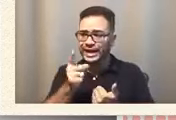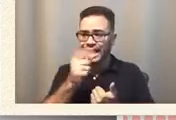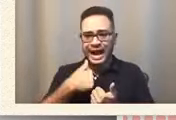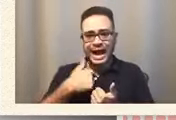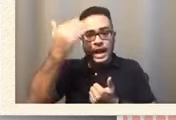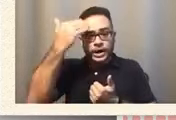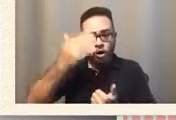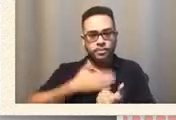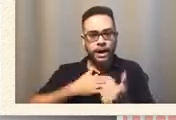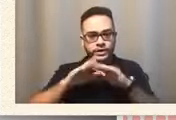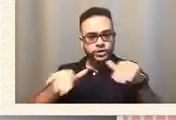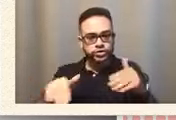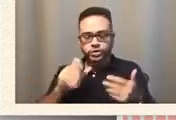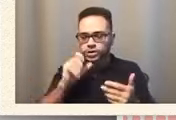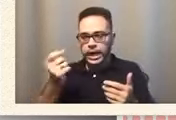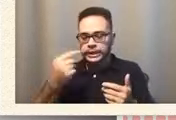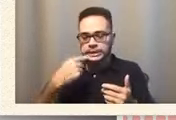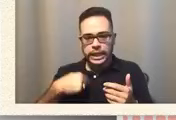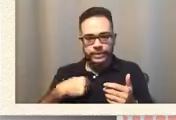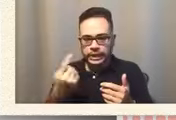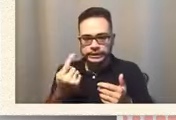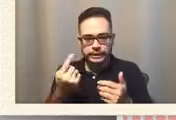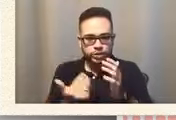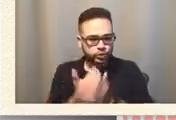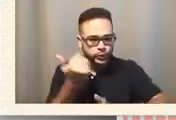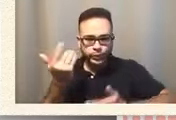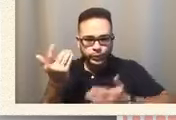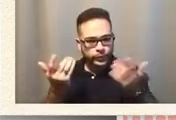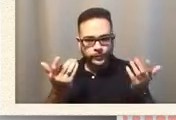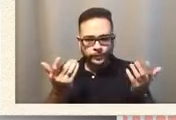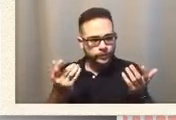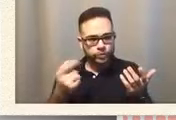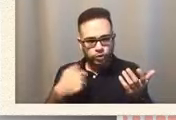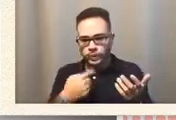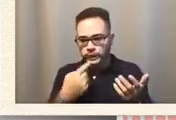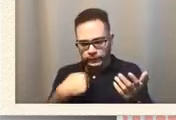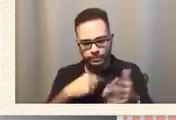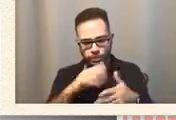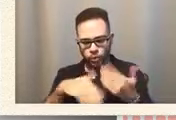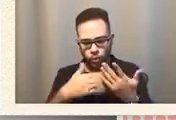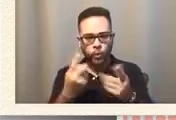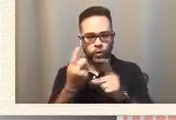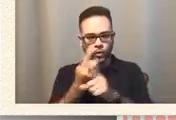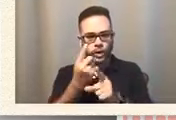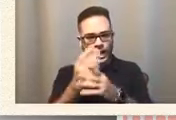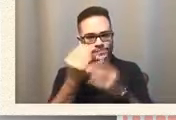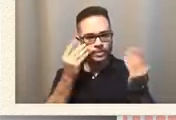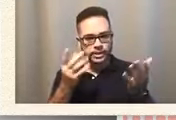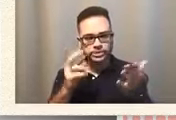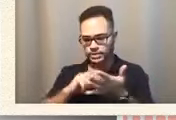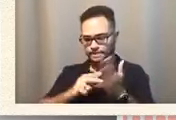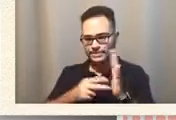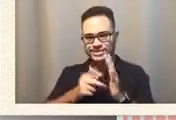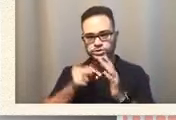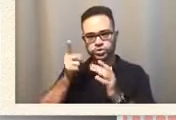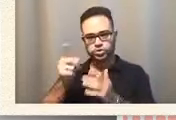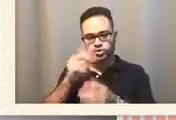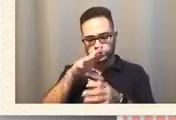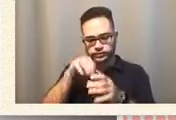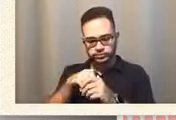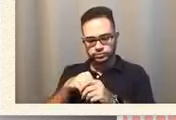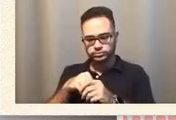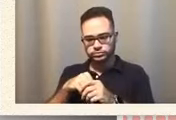telling me anything. Right. You're actually telling me the right information, which tells me you're not interested in really